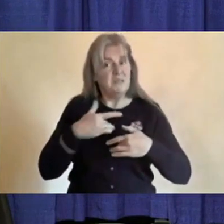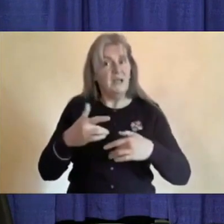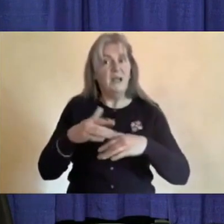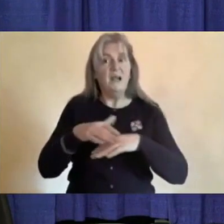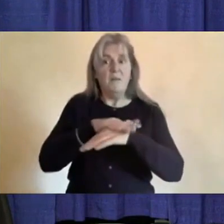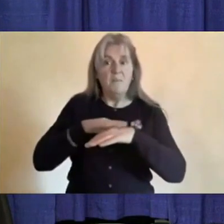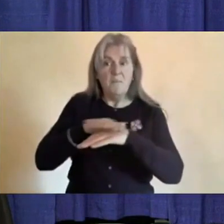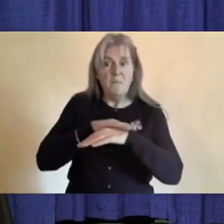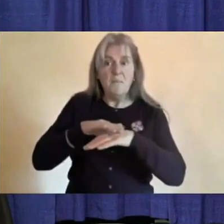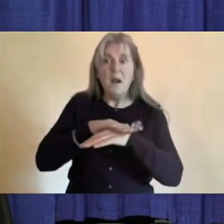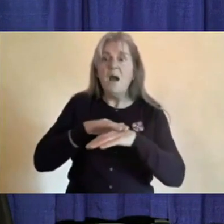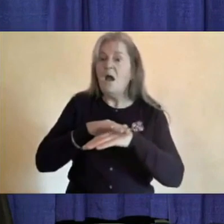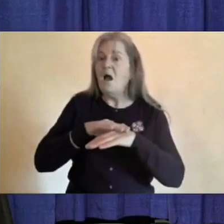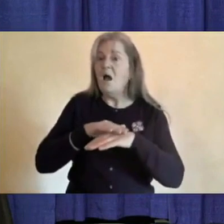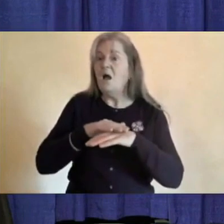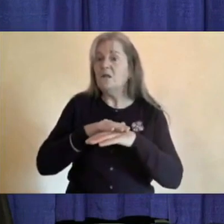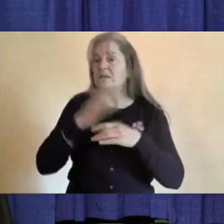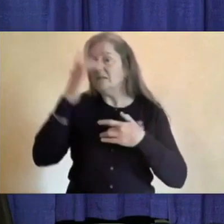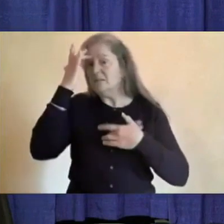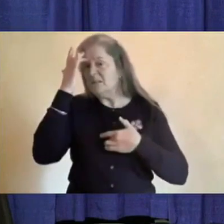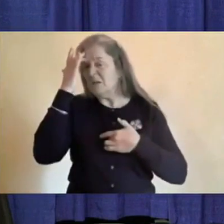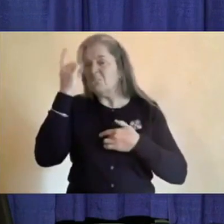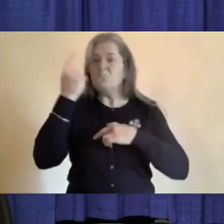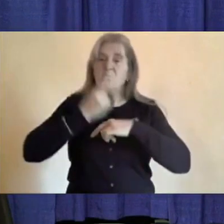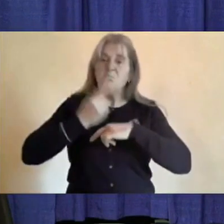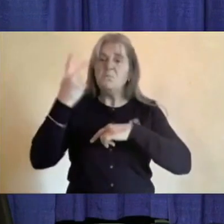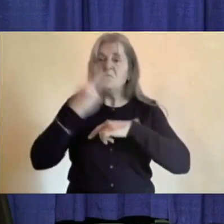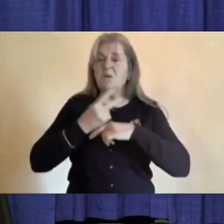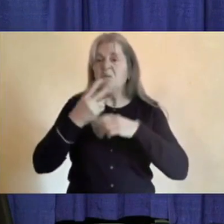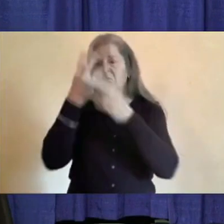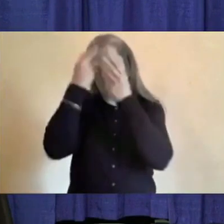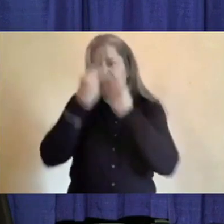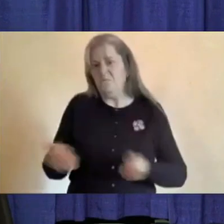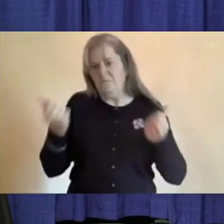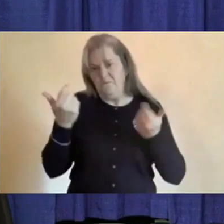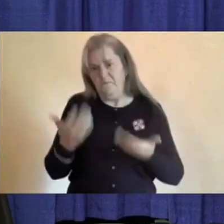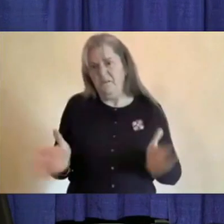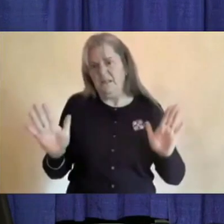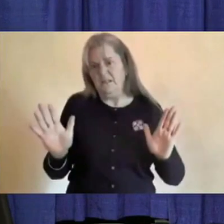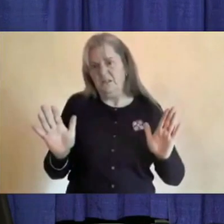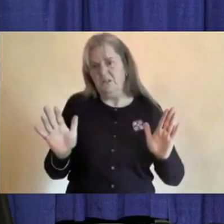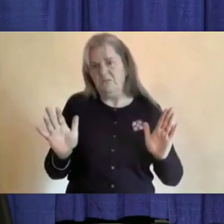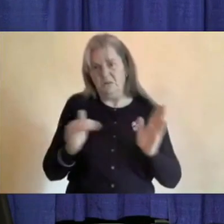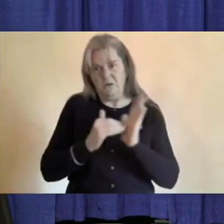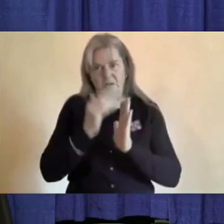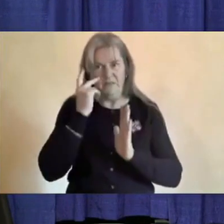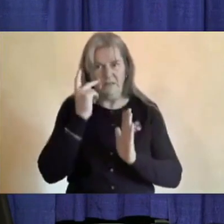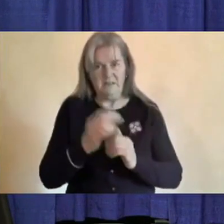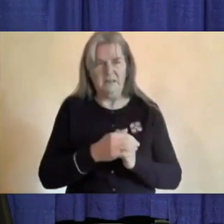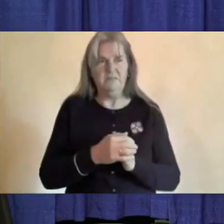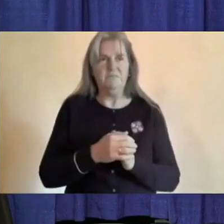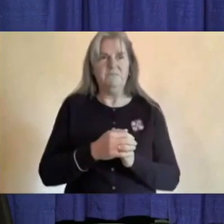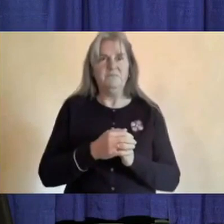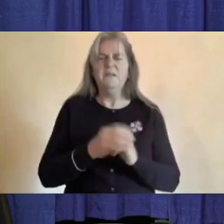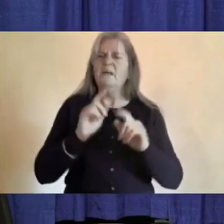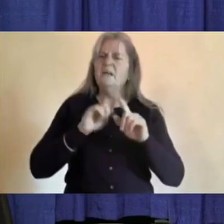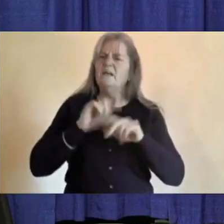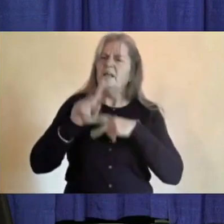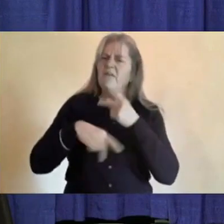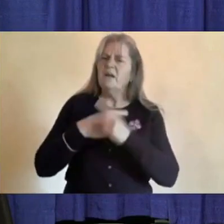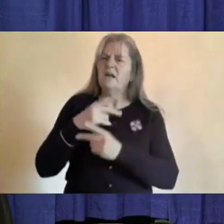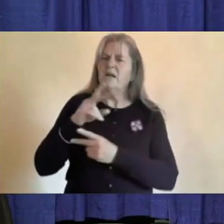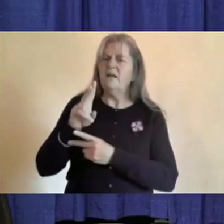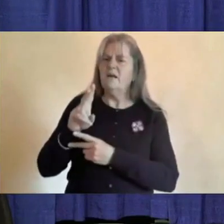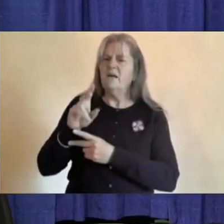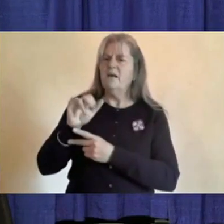resolve themselves within one or two days. All of these other viral syndromes do make it harder